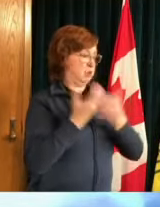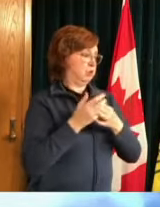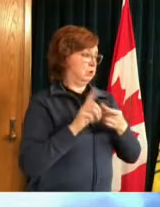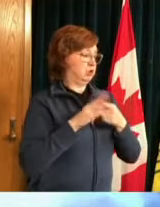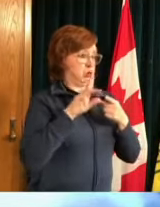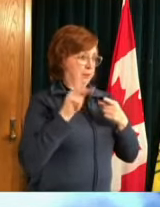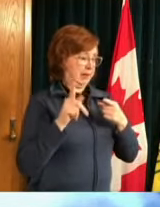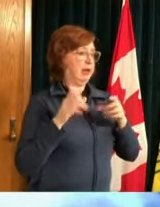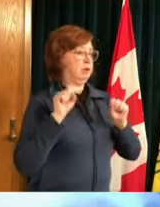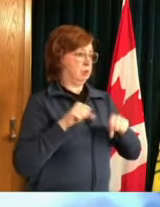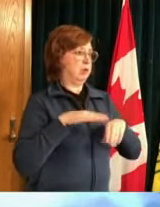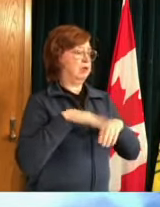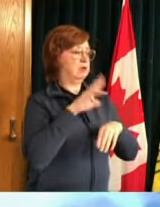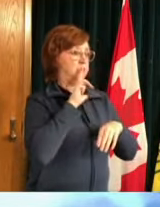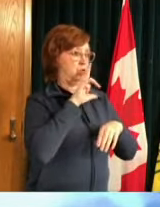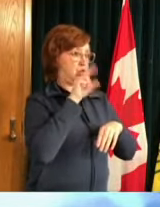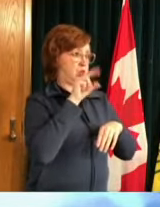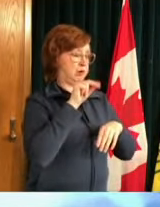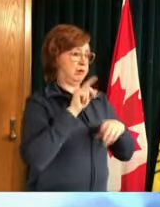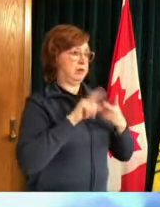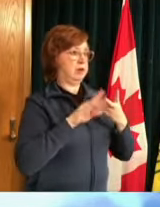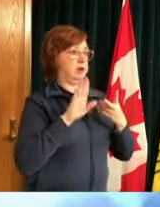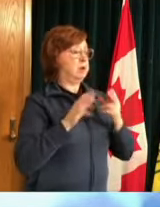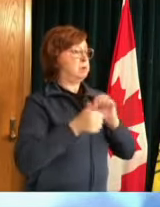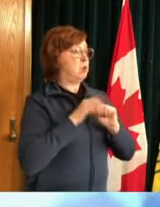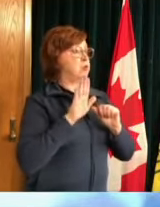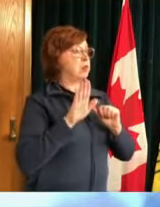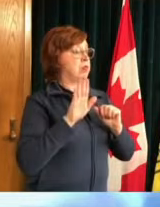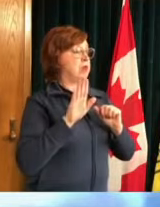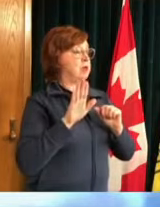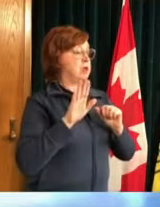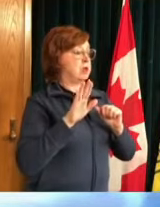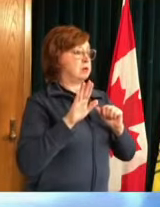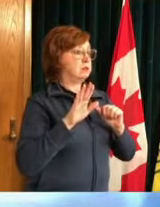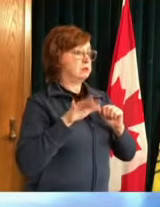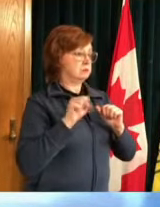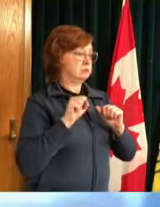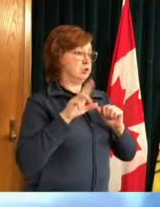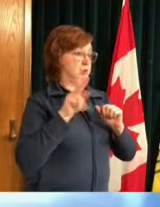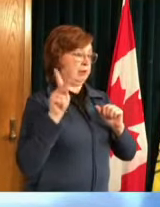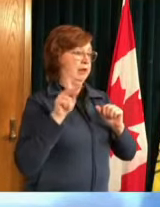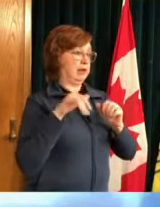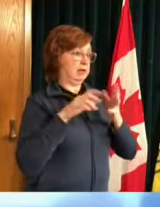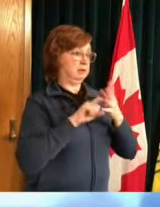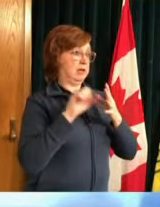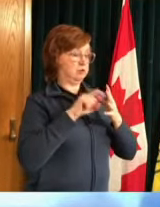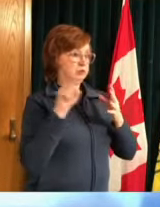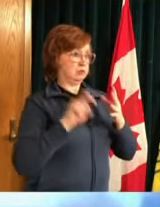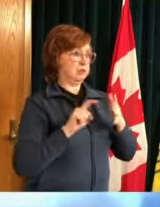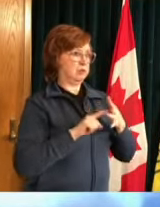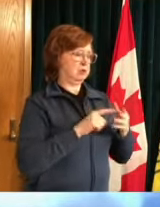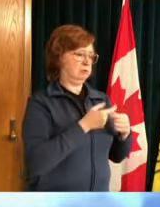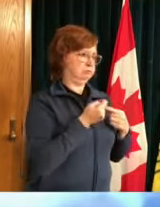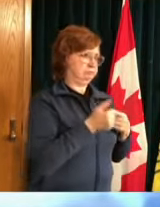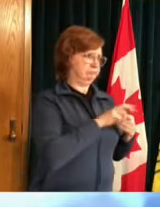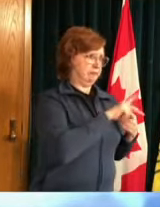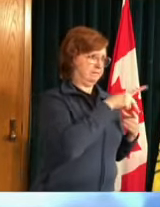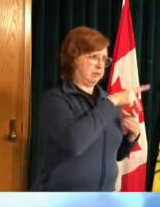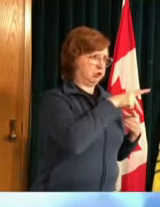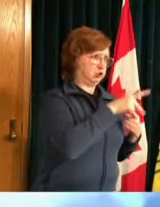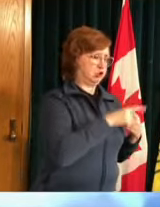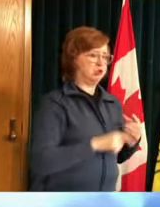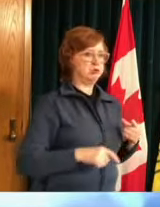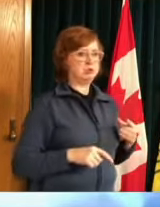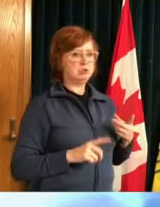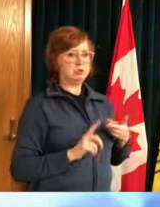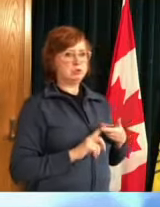astrazeneca and then followed by pfizer half enough uh most likely so you know all over the world all licensed